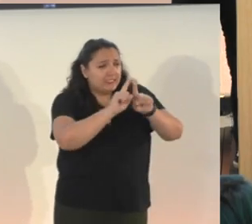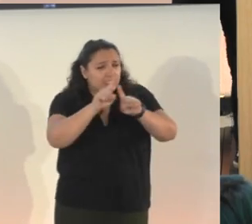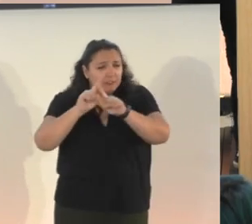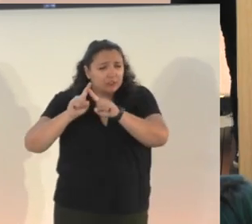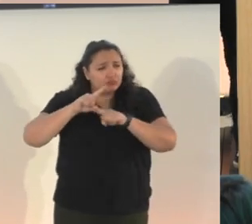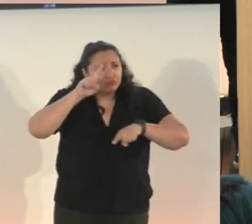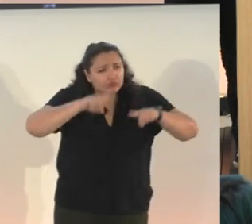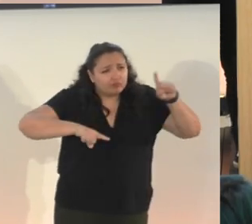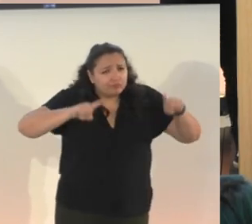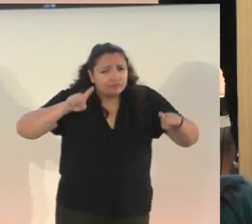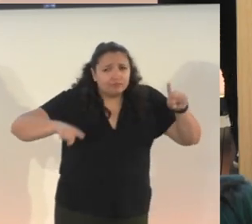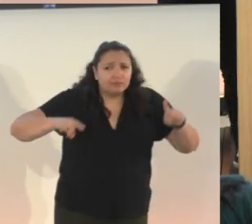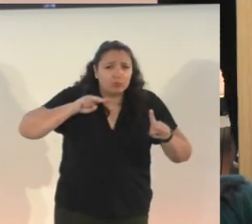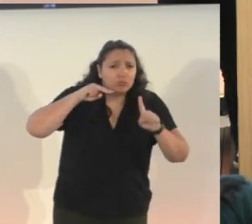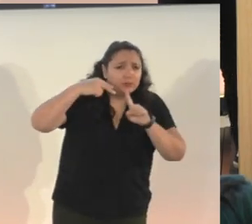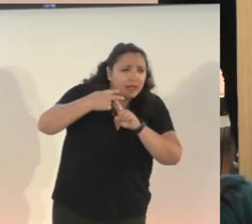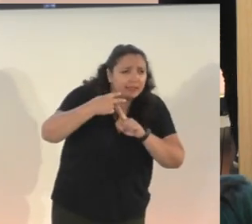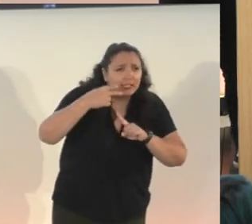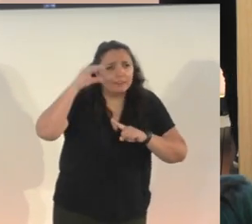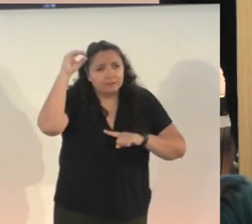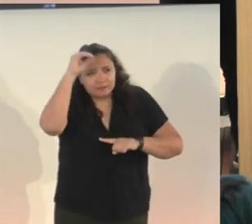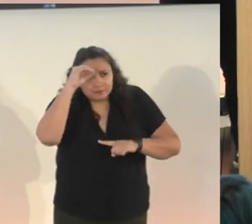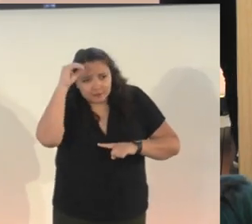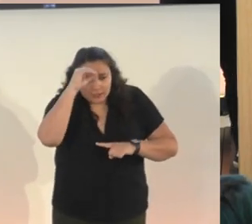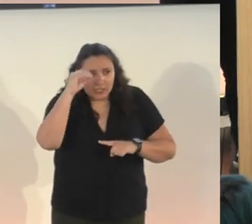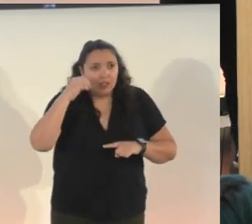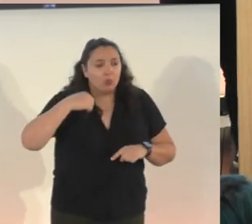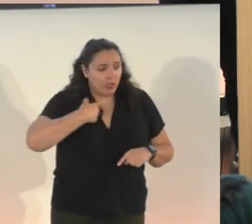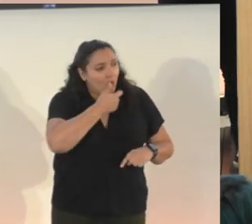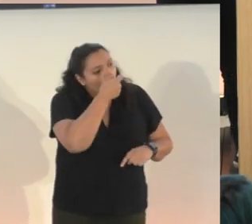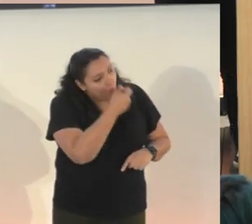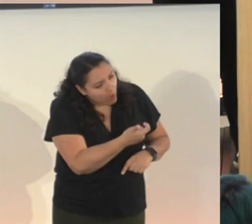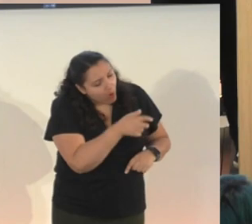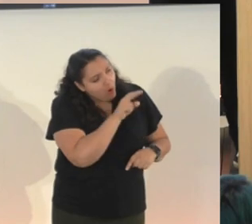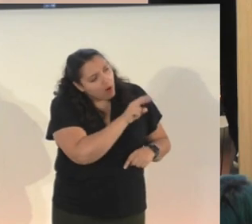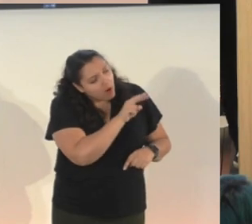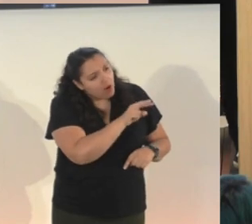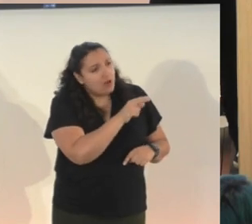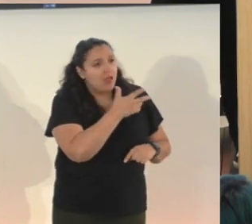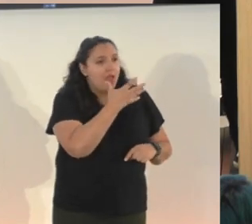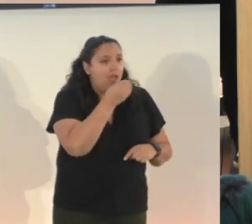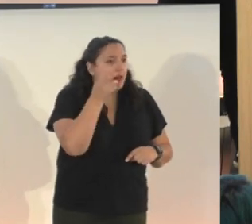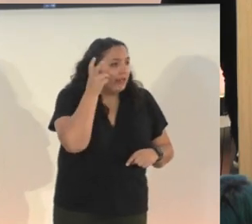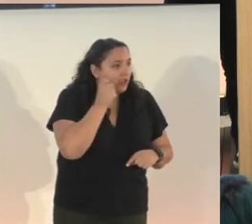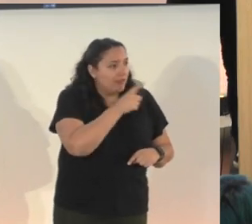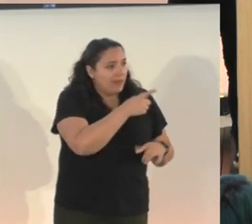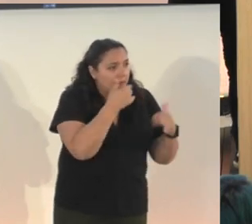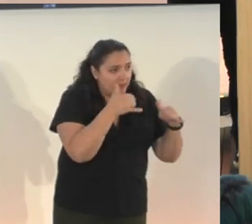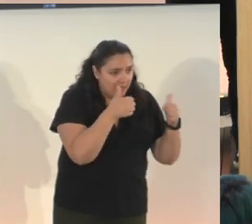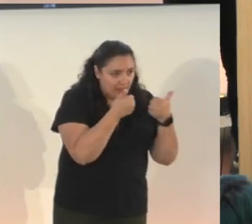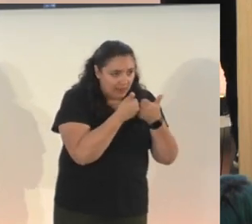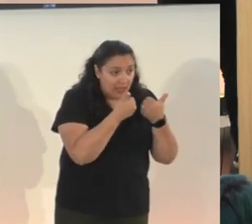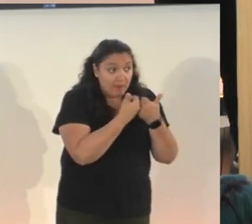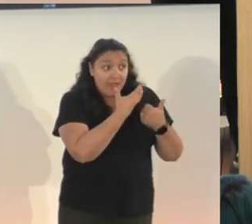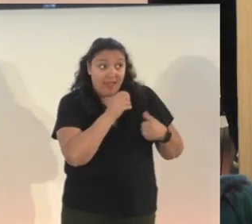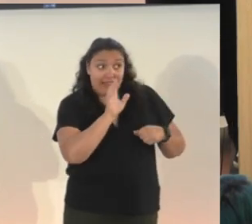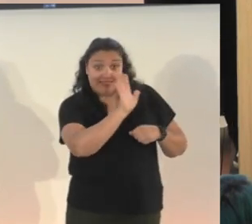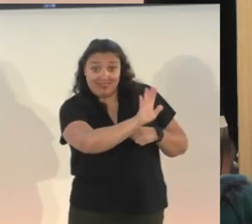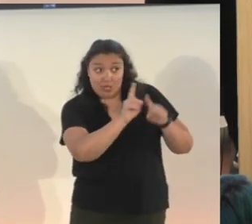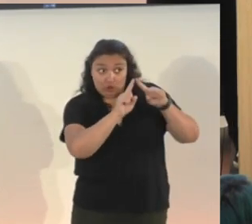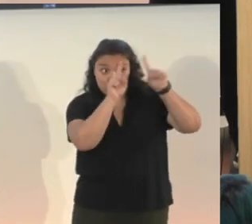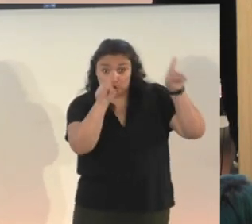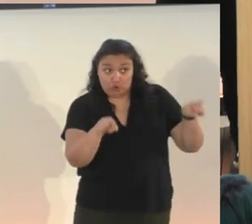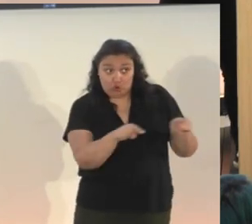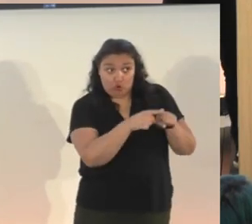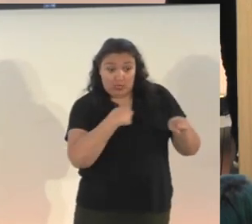and we got to watch and hear them play the game. We also got to watch their screen, so I'd see